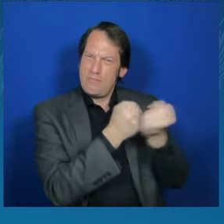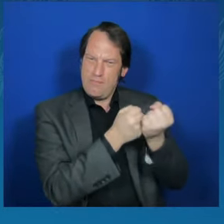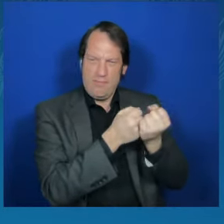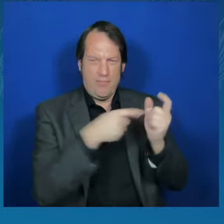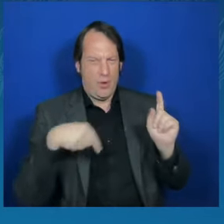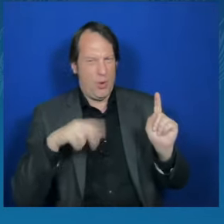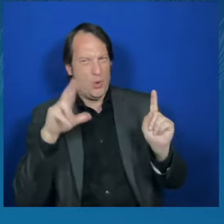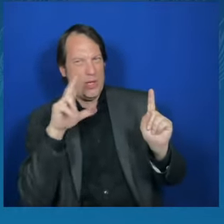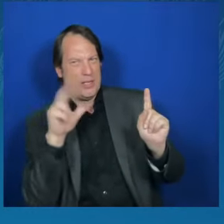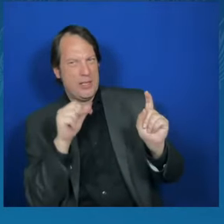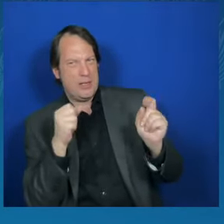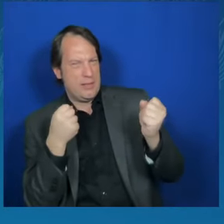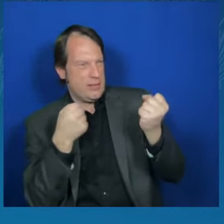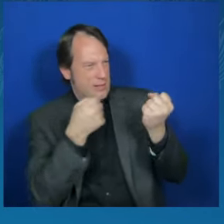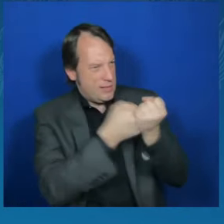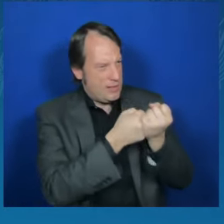freedom.